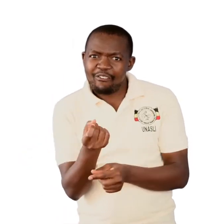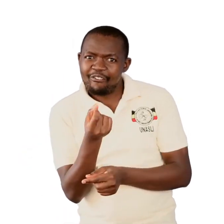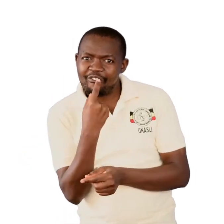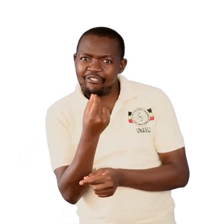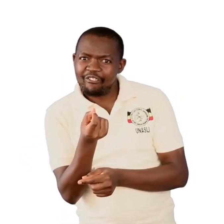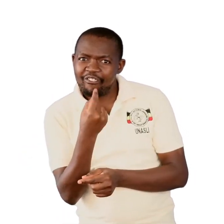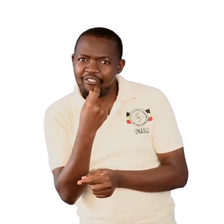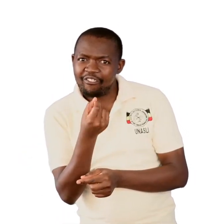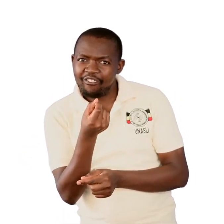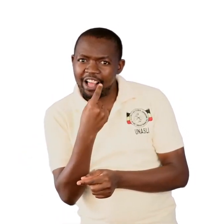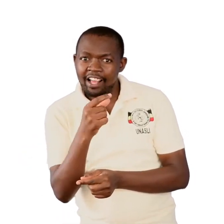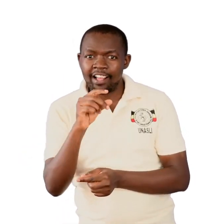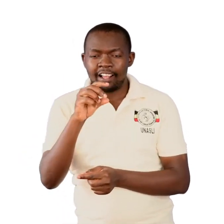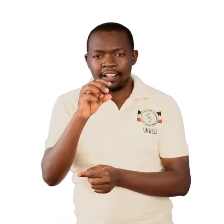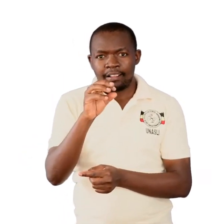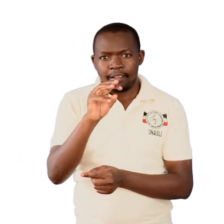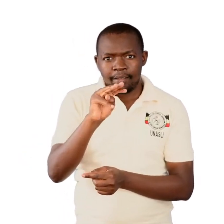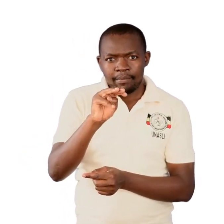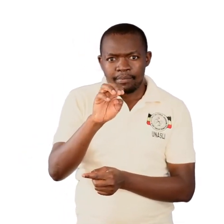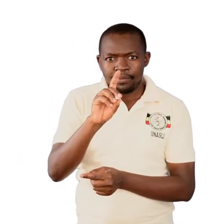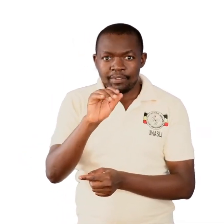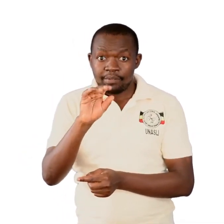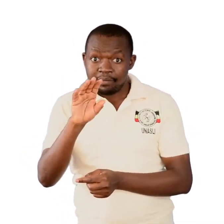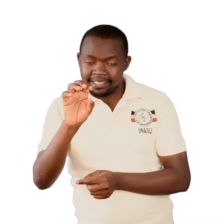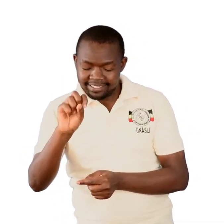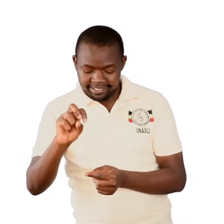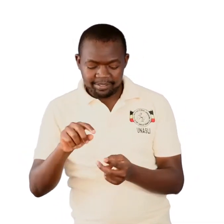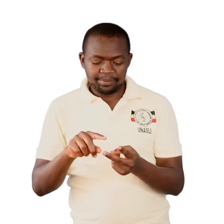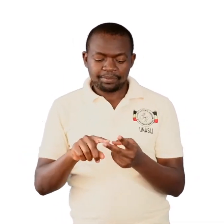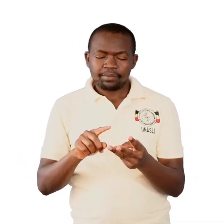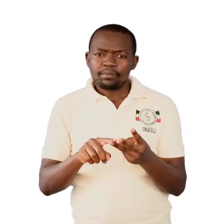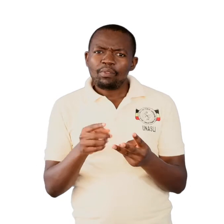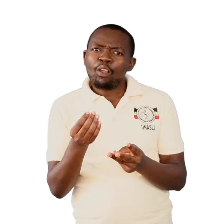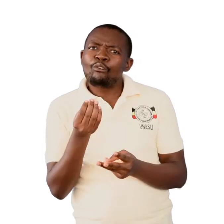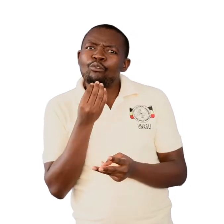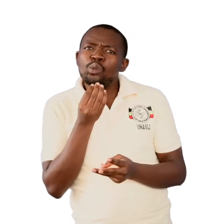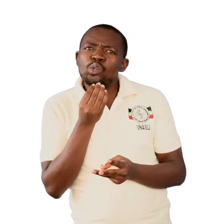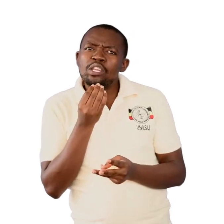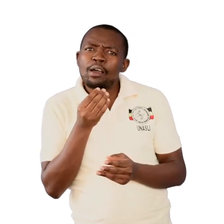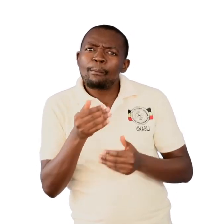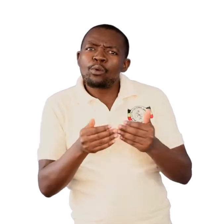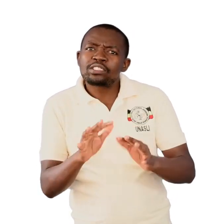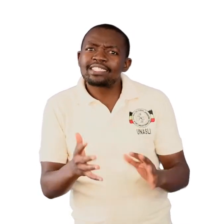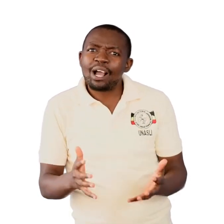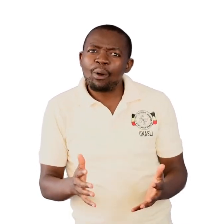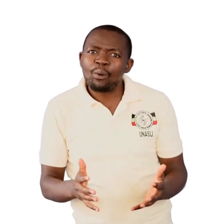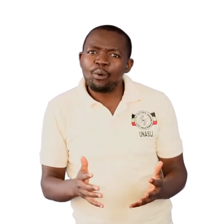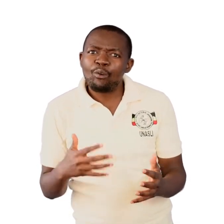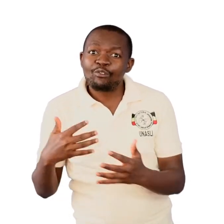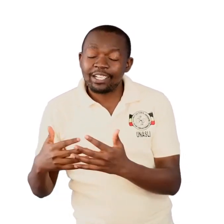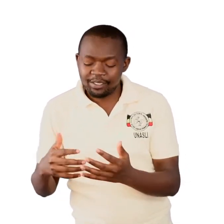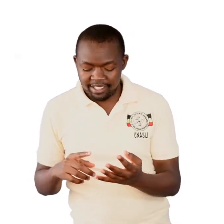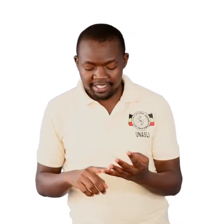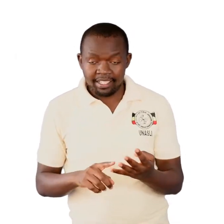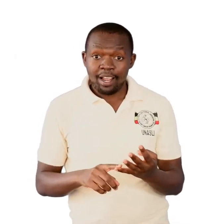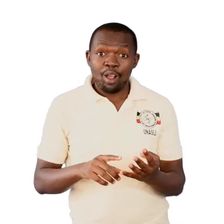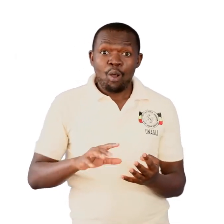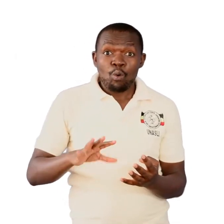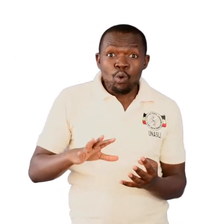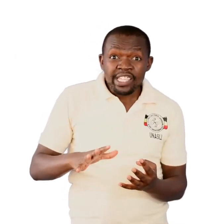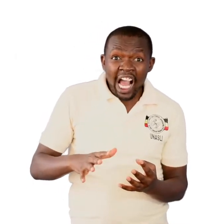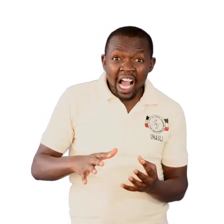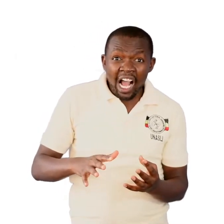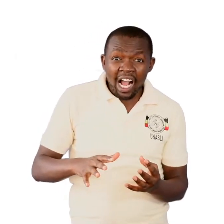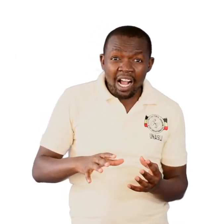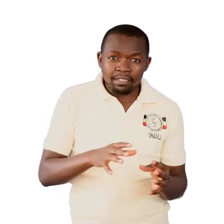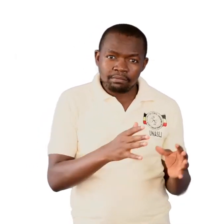those who process our food, those who process the water we use, those who prepare the